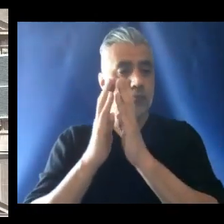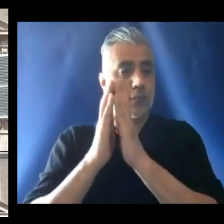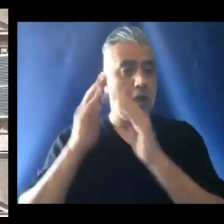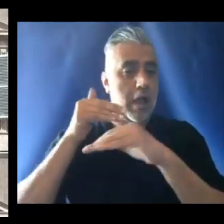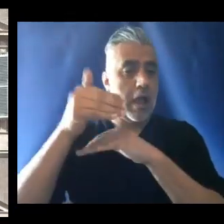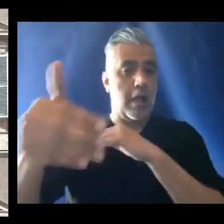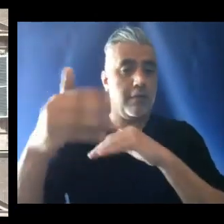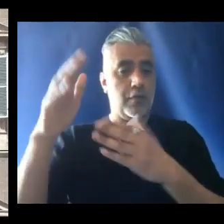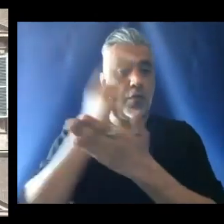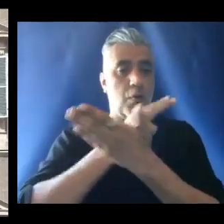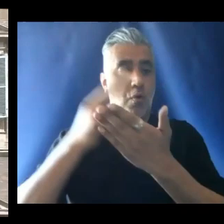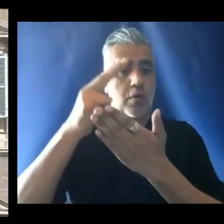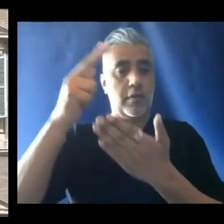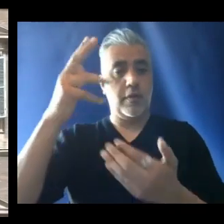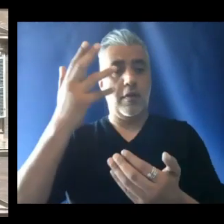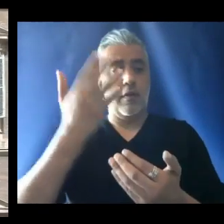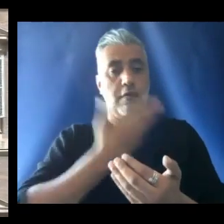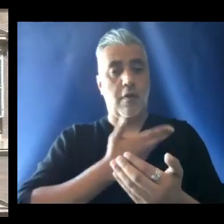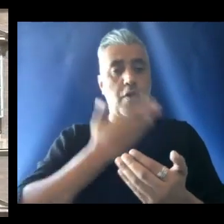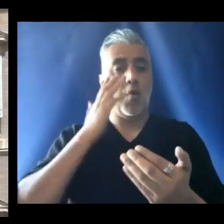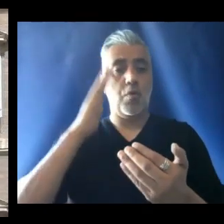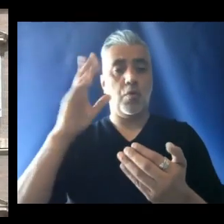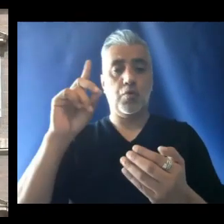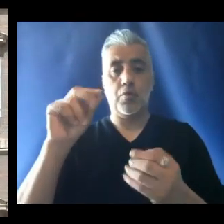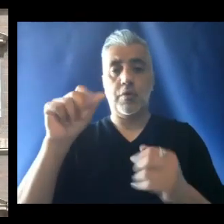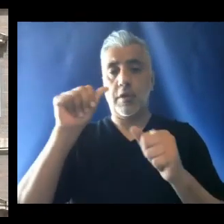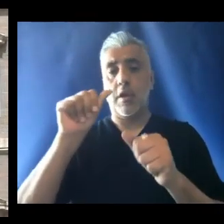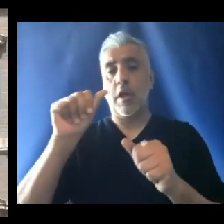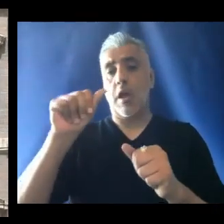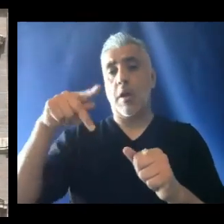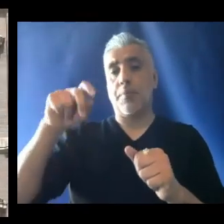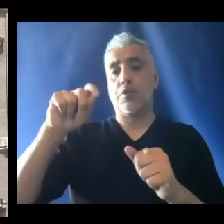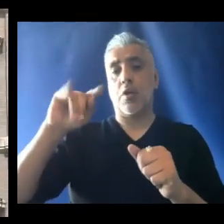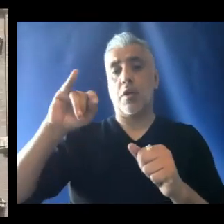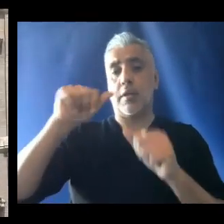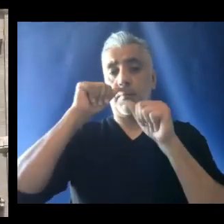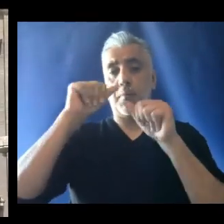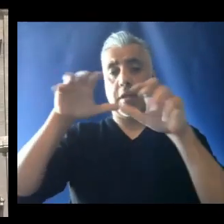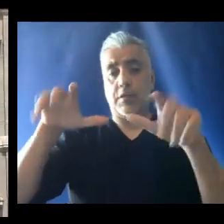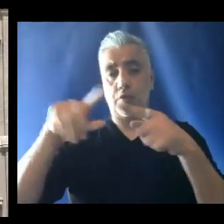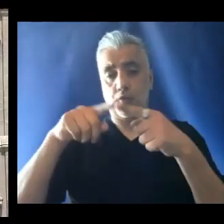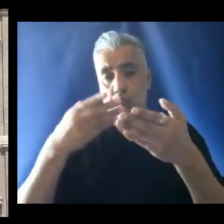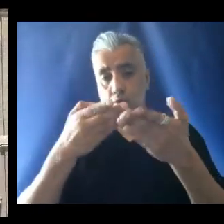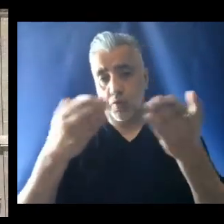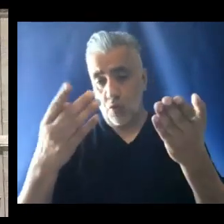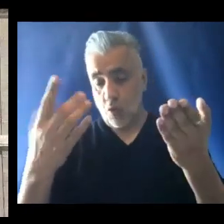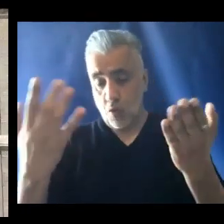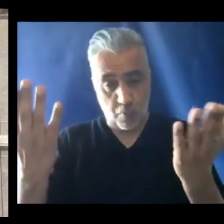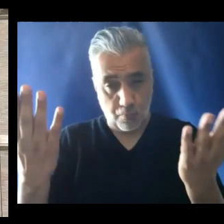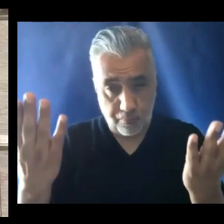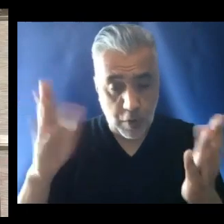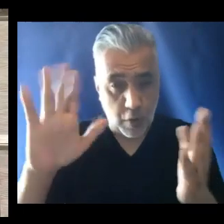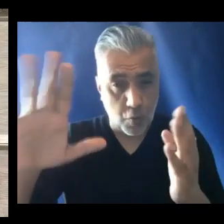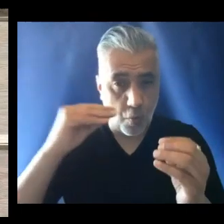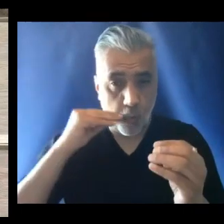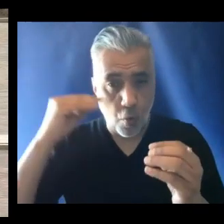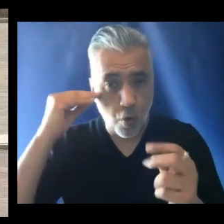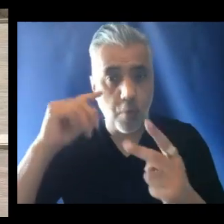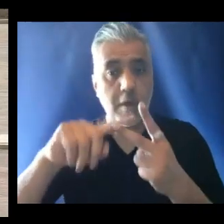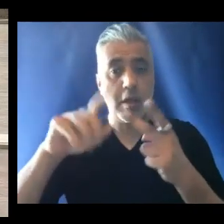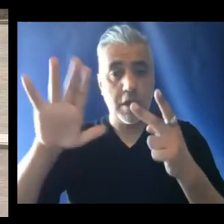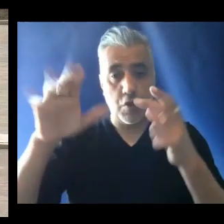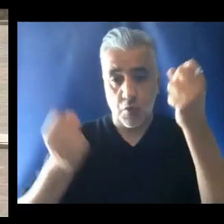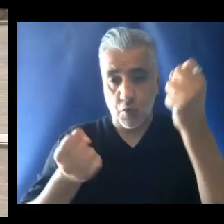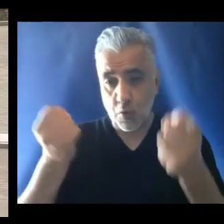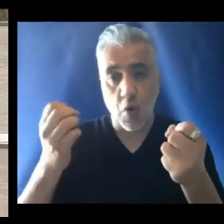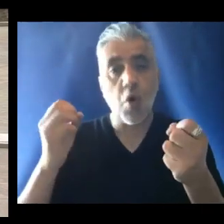After the Holy Father will impart his apostolic blessing which extends to you wherever you are, in your home, in your